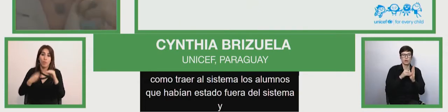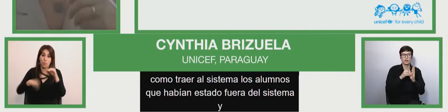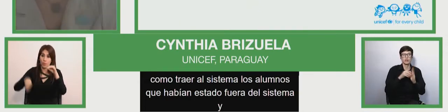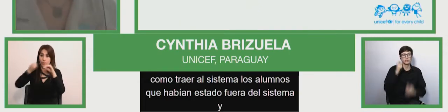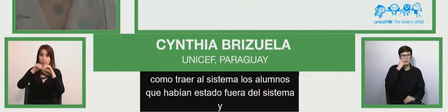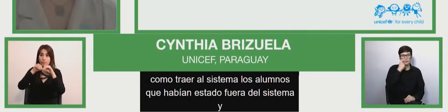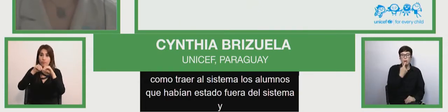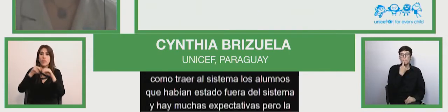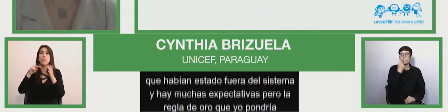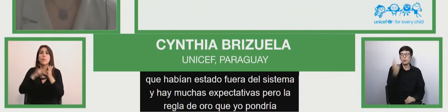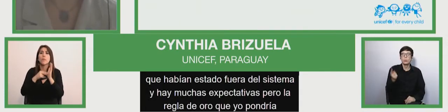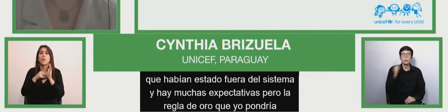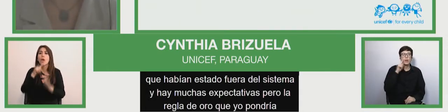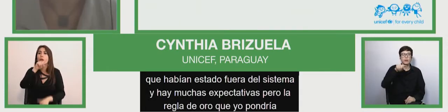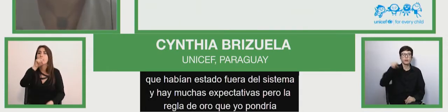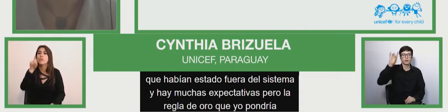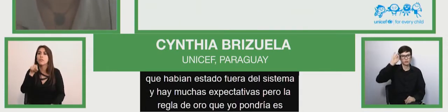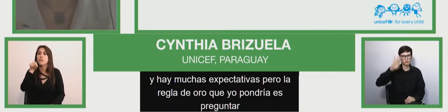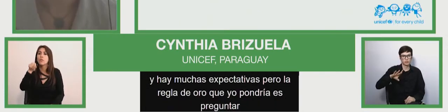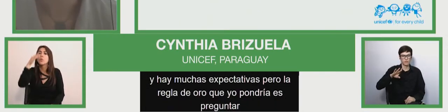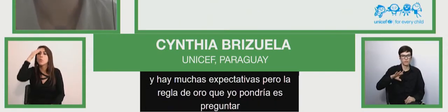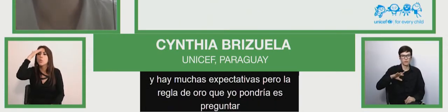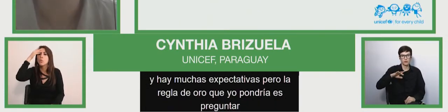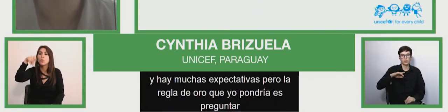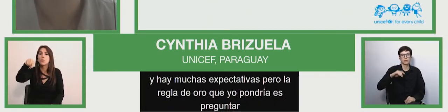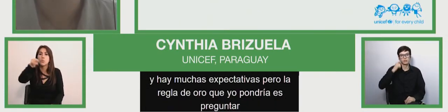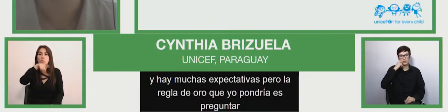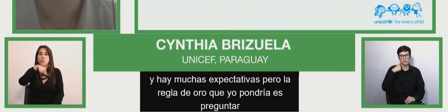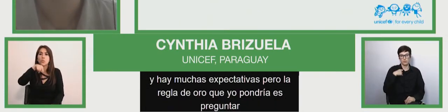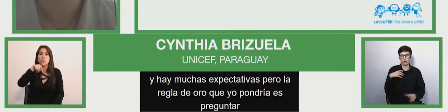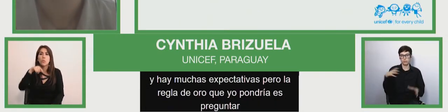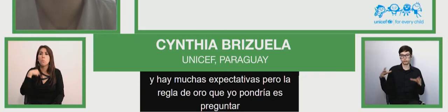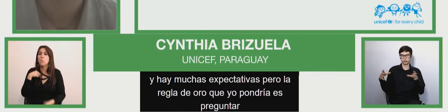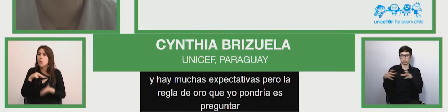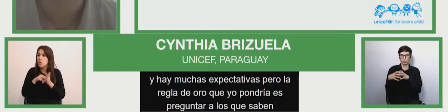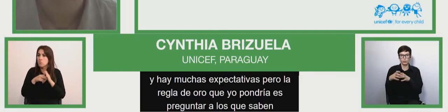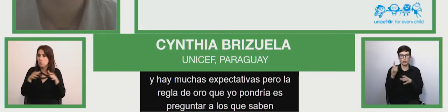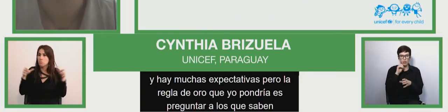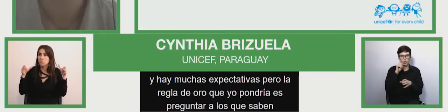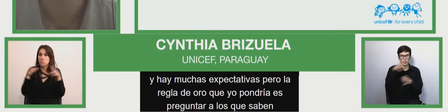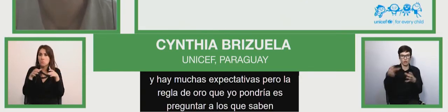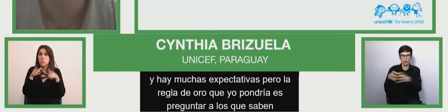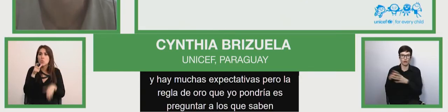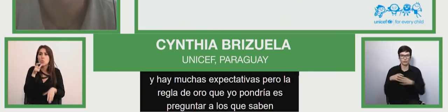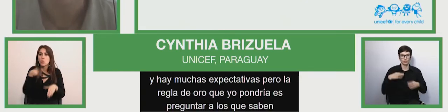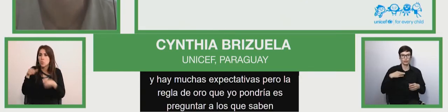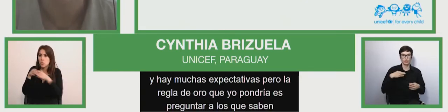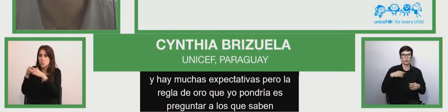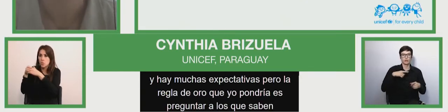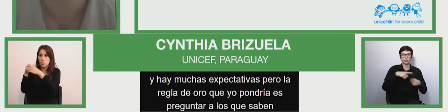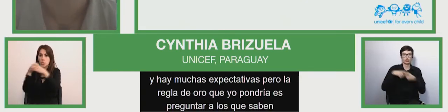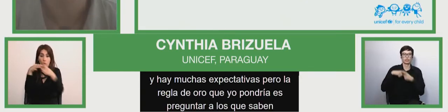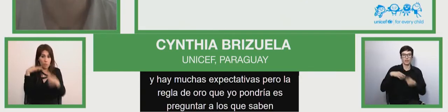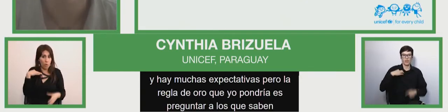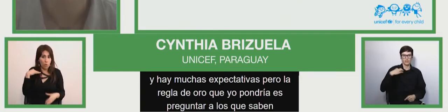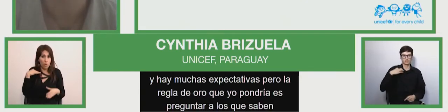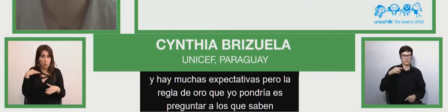those who know to get together with with those who have been working for years